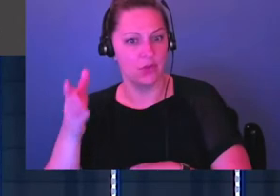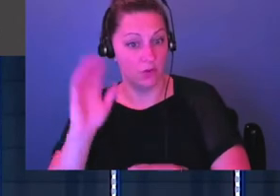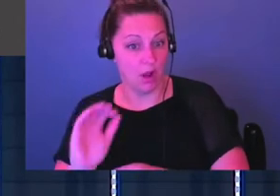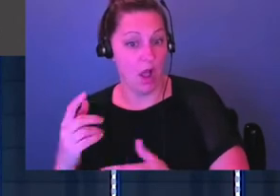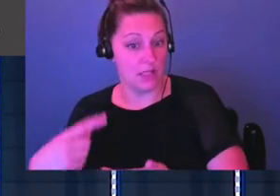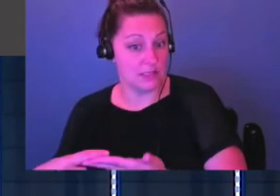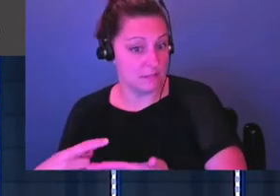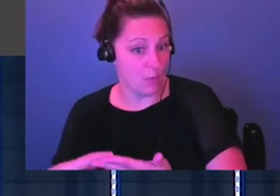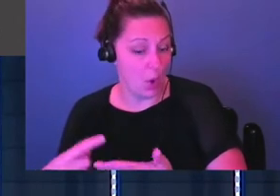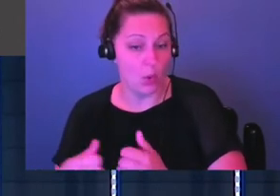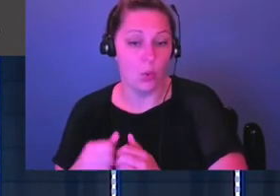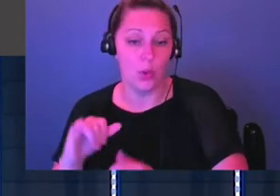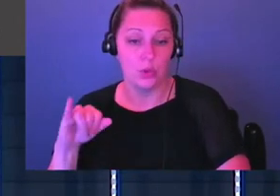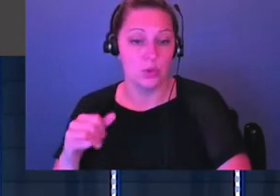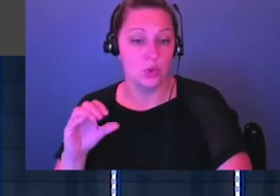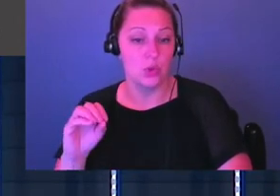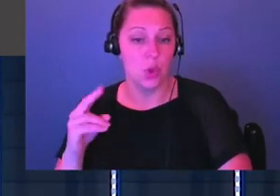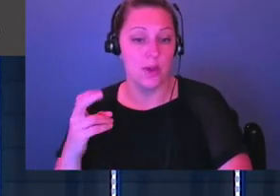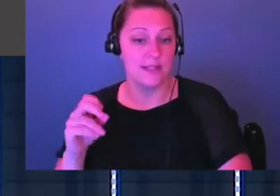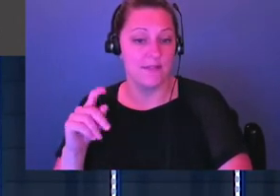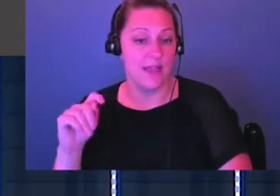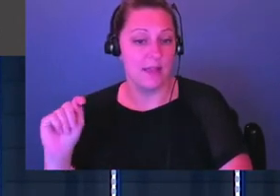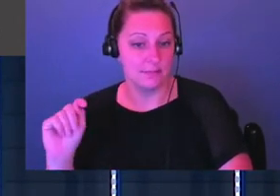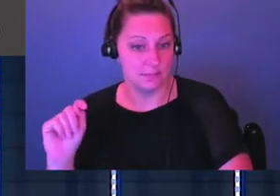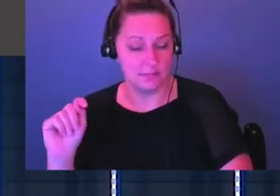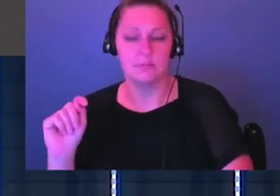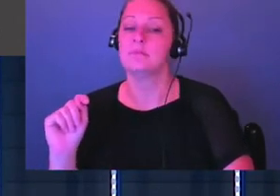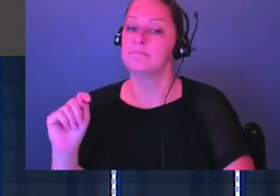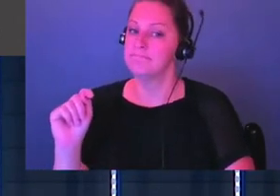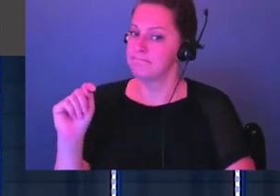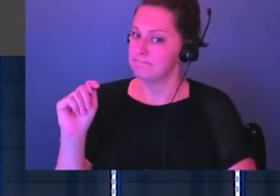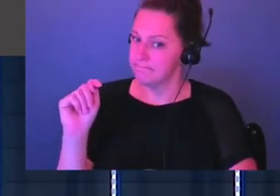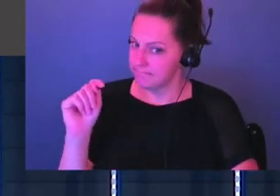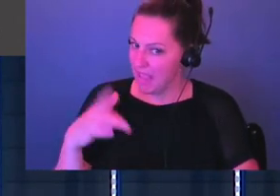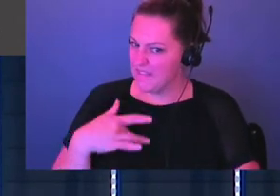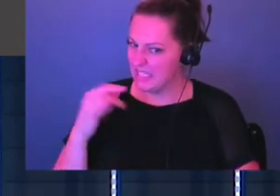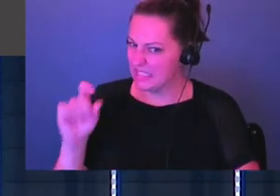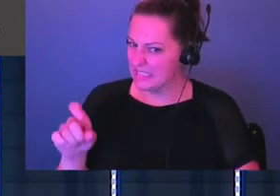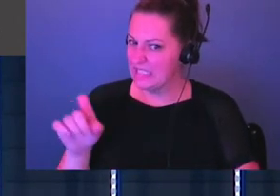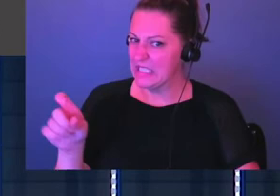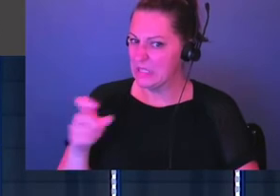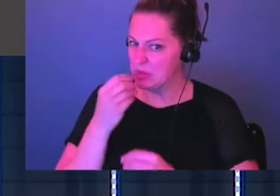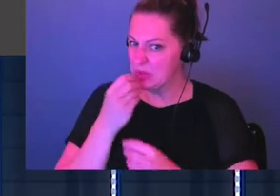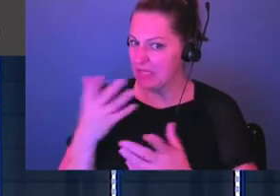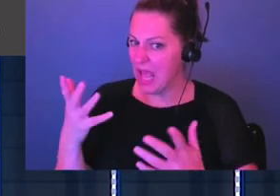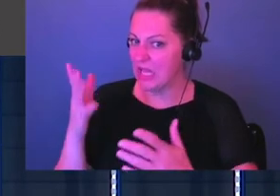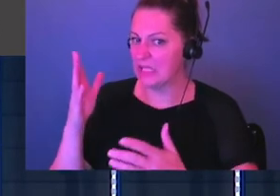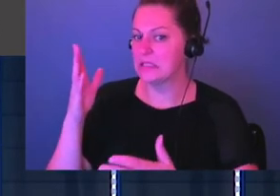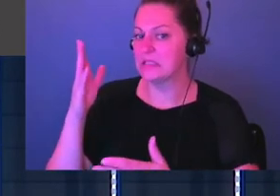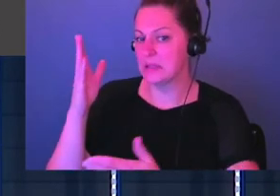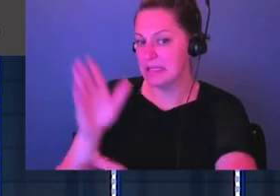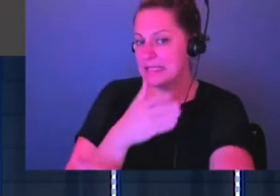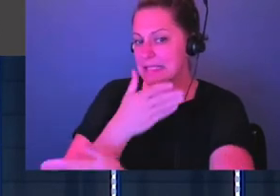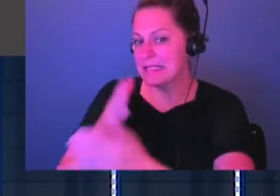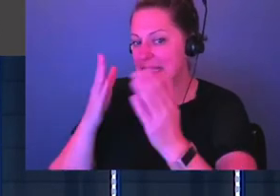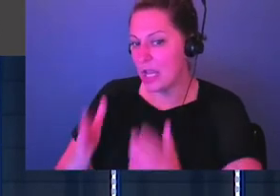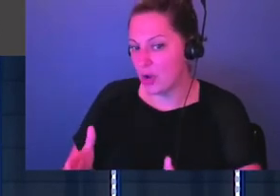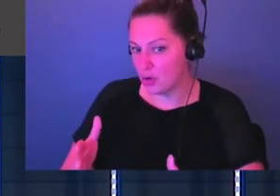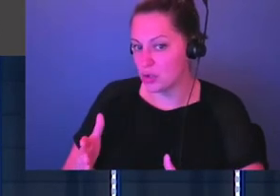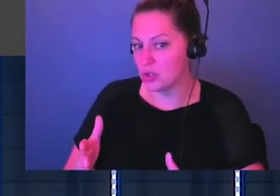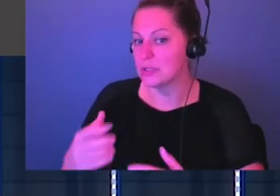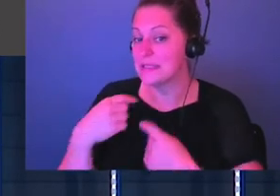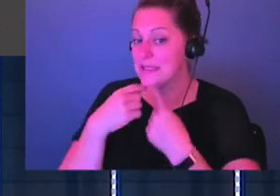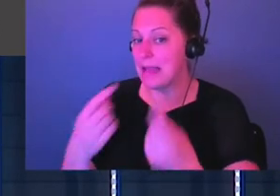through some counsel to Jehoshaphat, Jehoshaphat feels like he needs to tell some people who can sing, okay? So there's, he tells men who can sing,